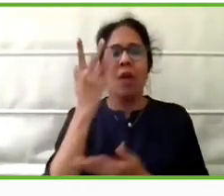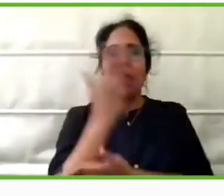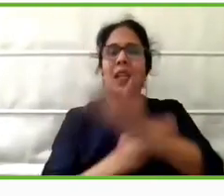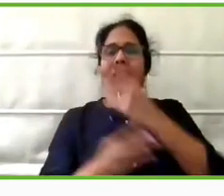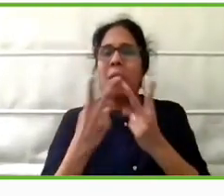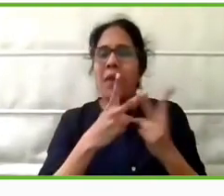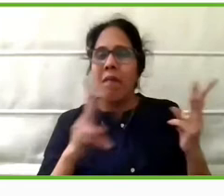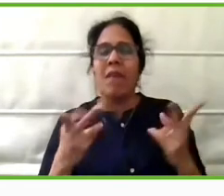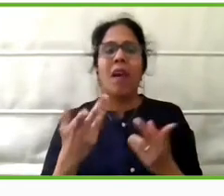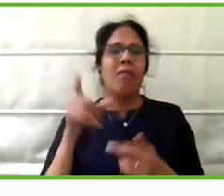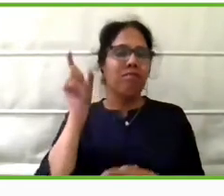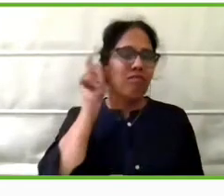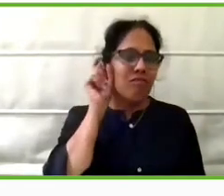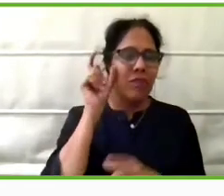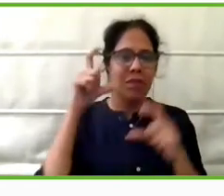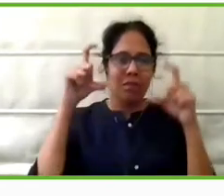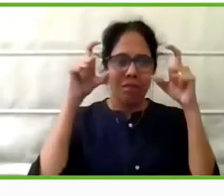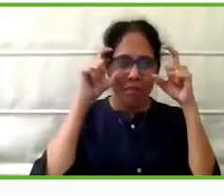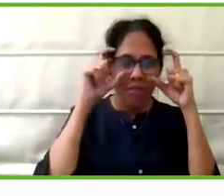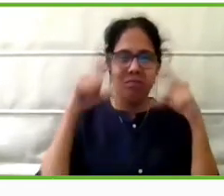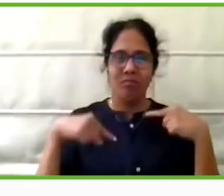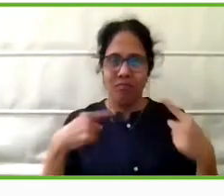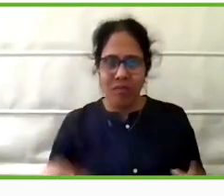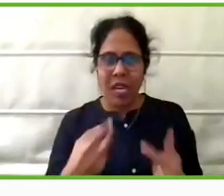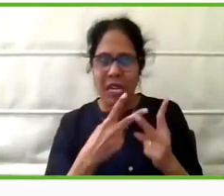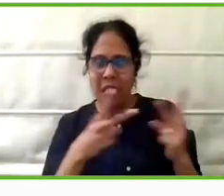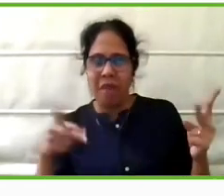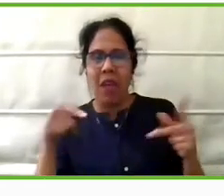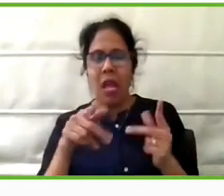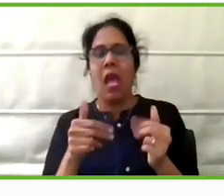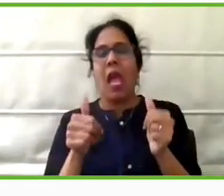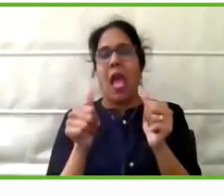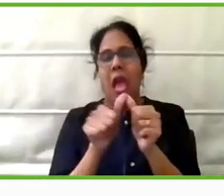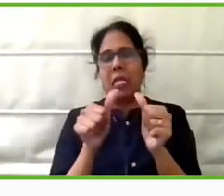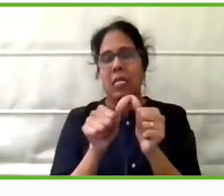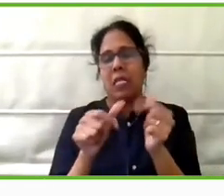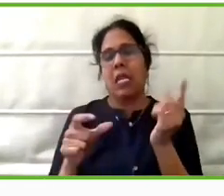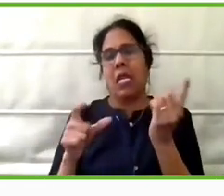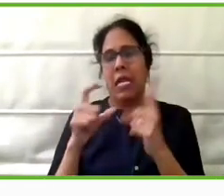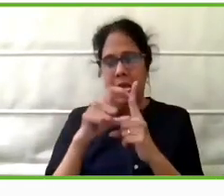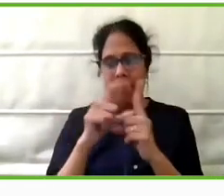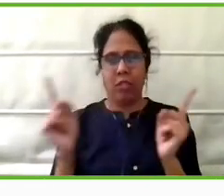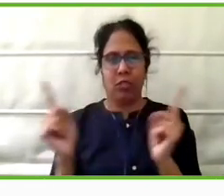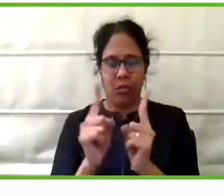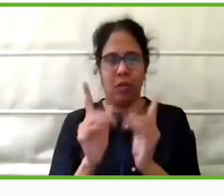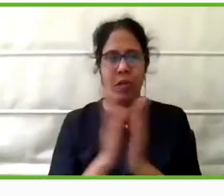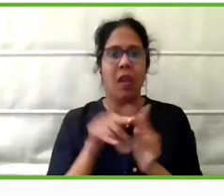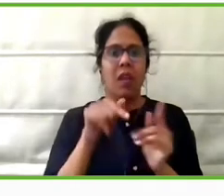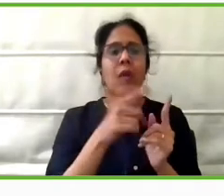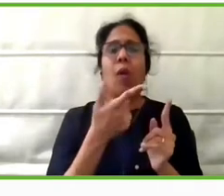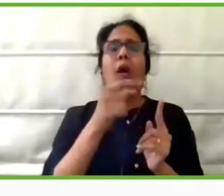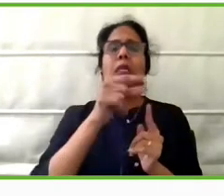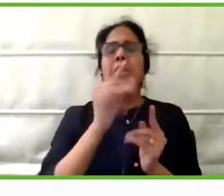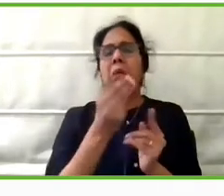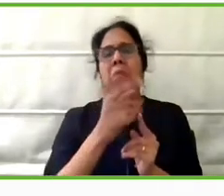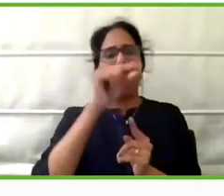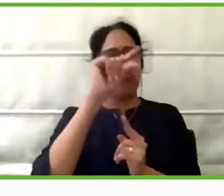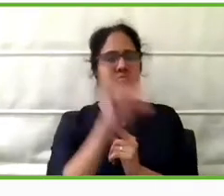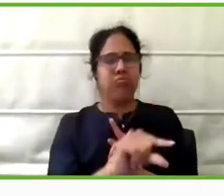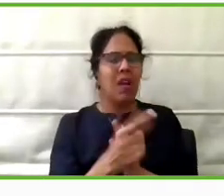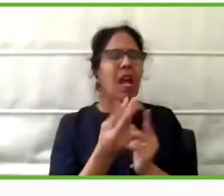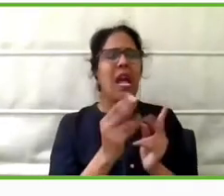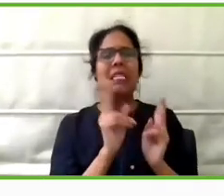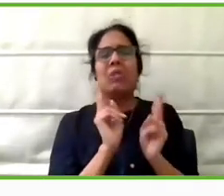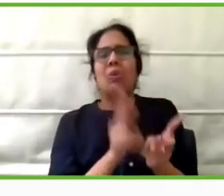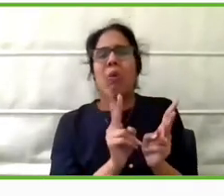the one hand you have very primitive technologies but they're very low cost and that's typically what